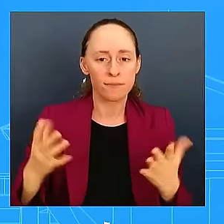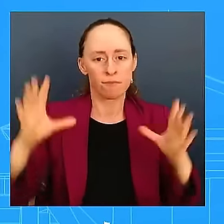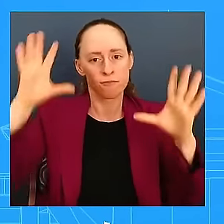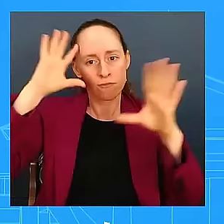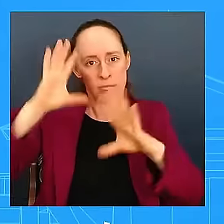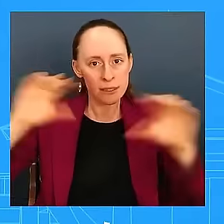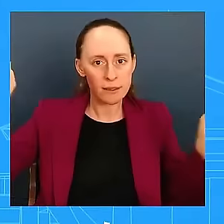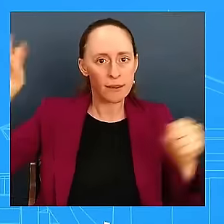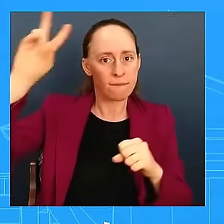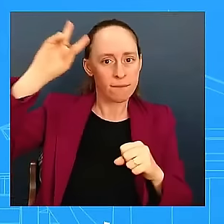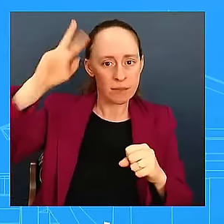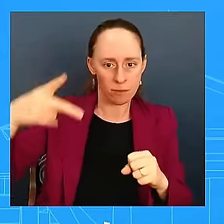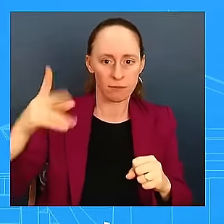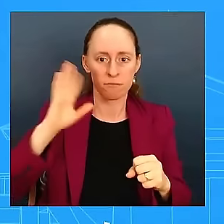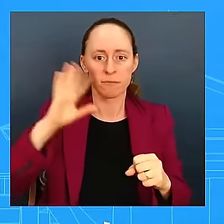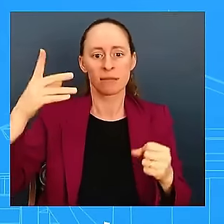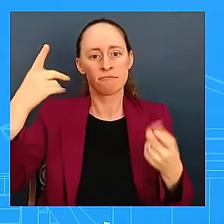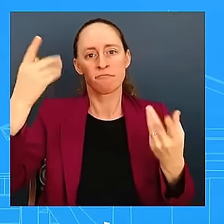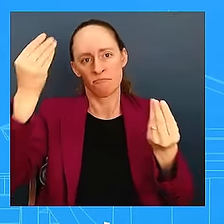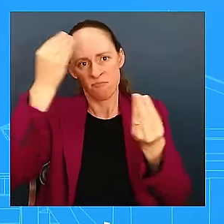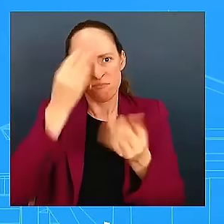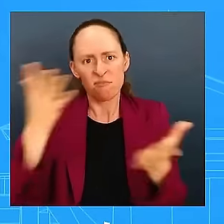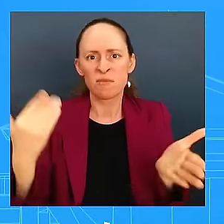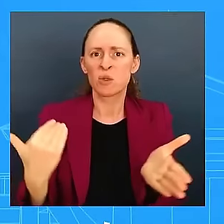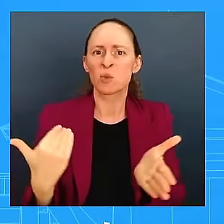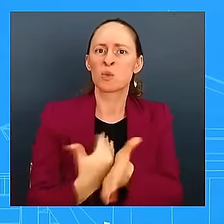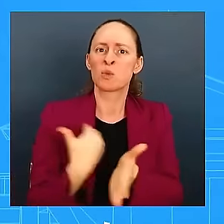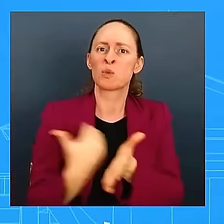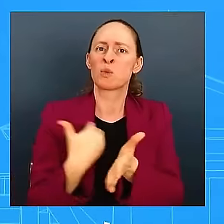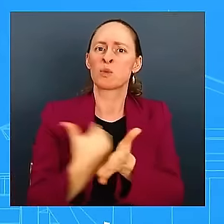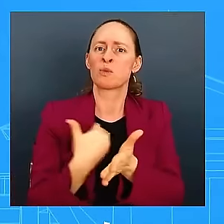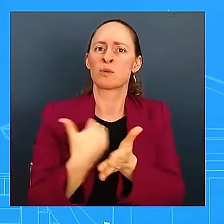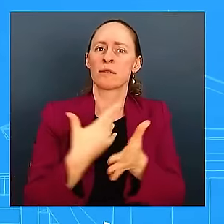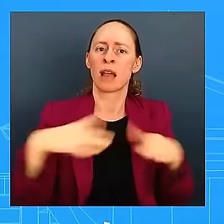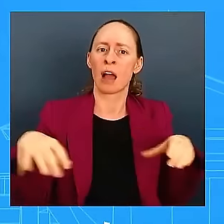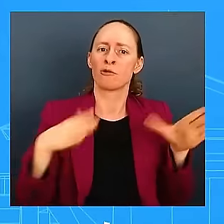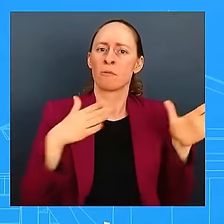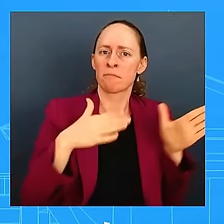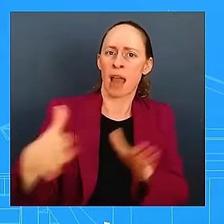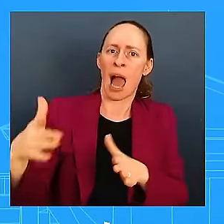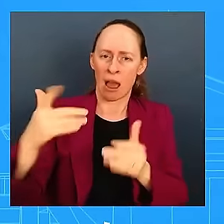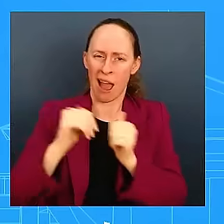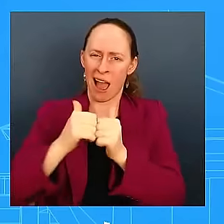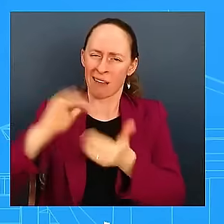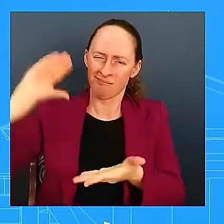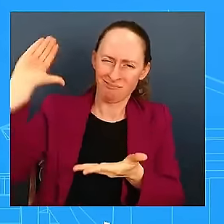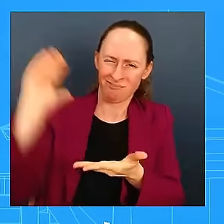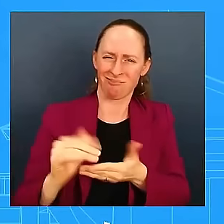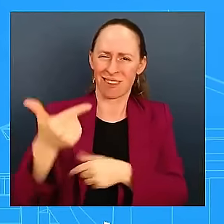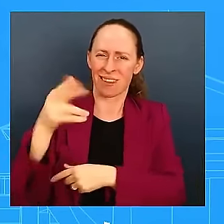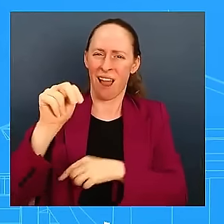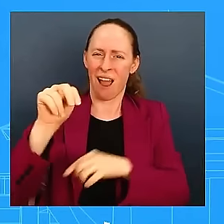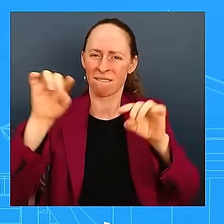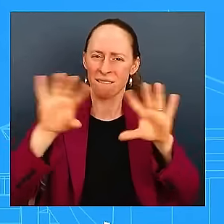reduce gun violence and save lives. From the American Rescue Plan to the Bipartisan Safer Communities Act to